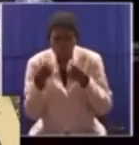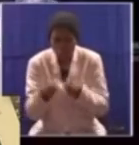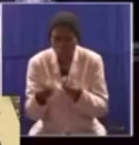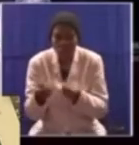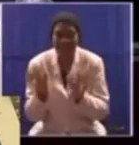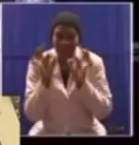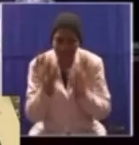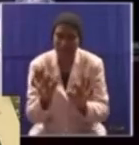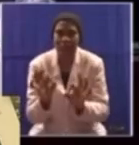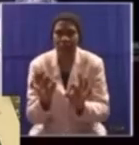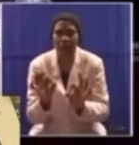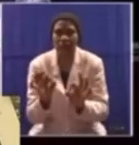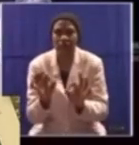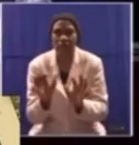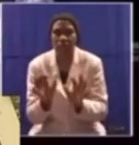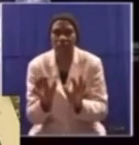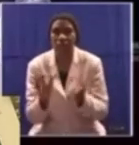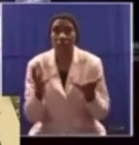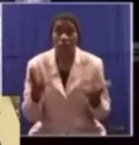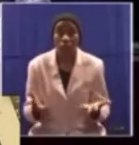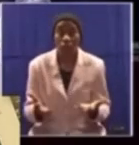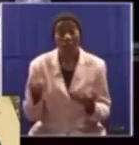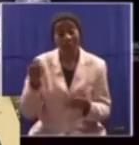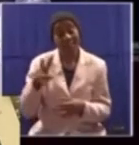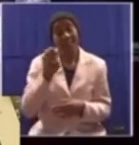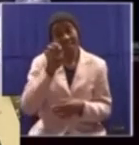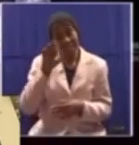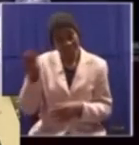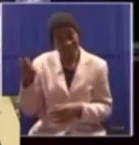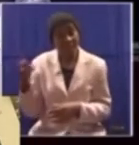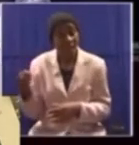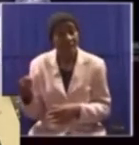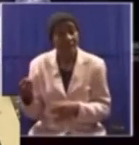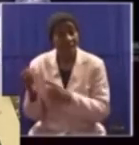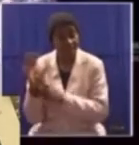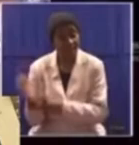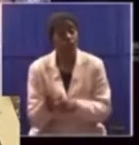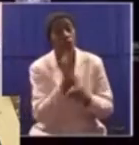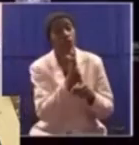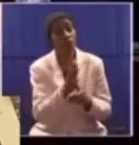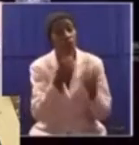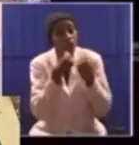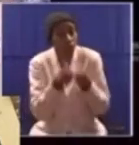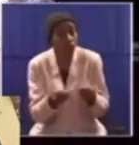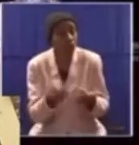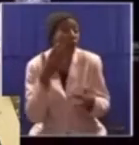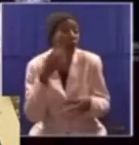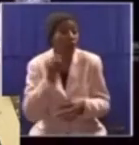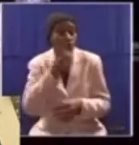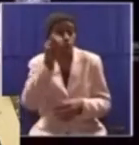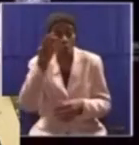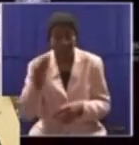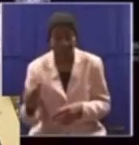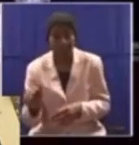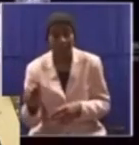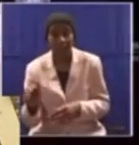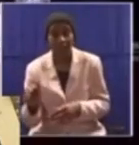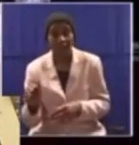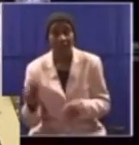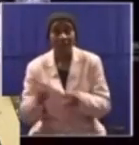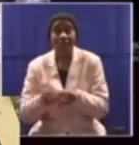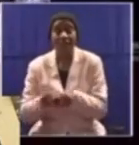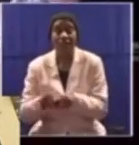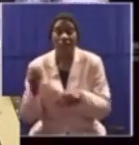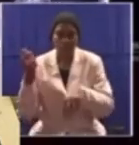that the revolutionary movement, the EFF, presented during the state of the nation address, like